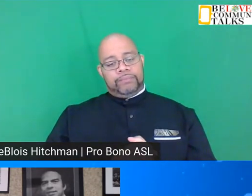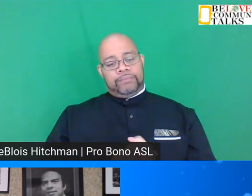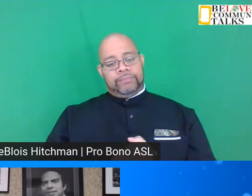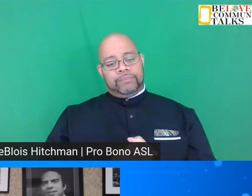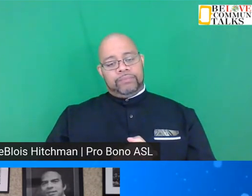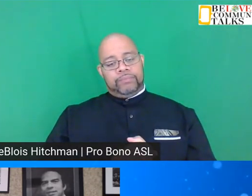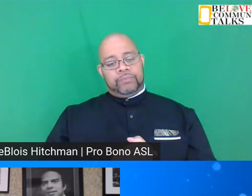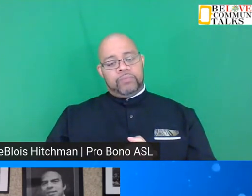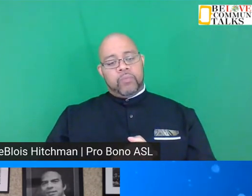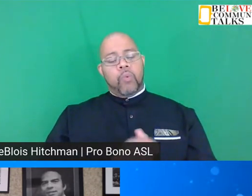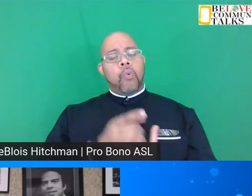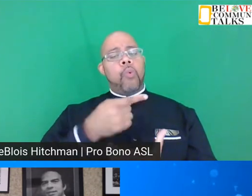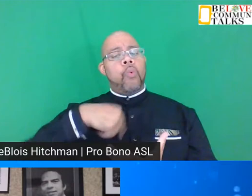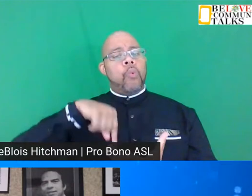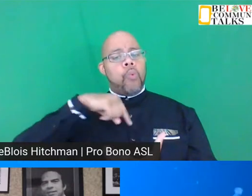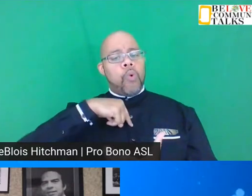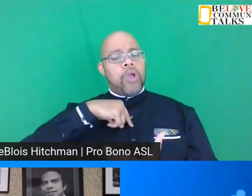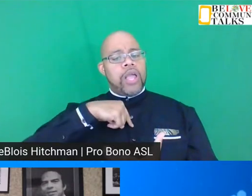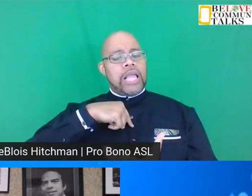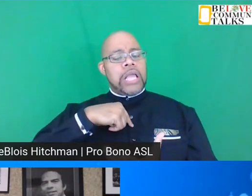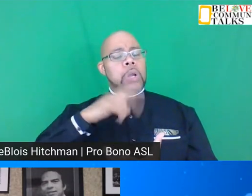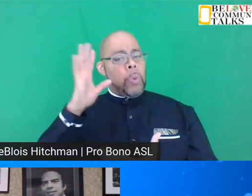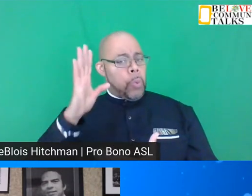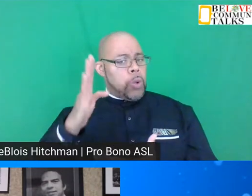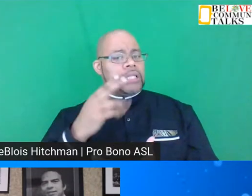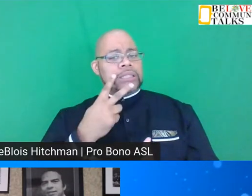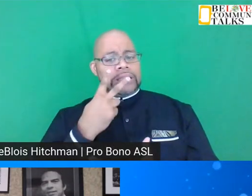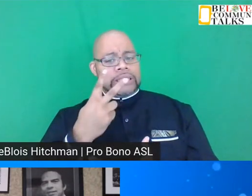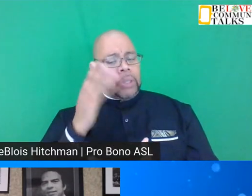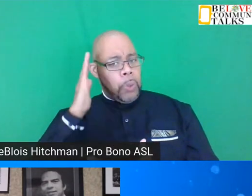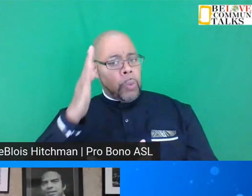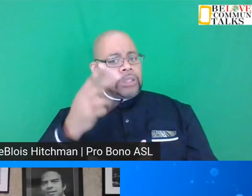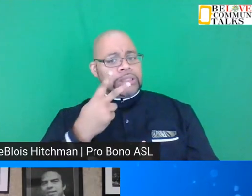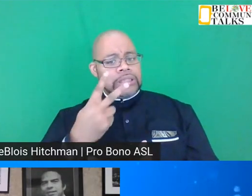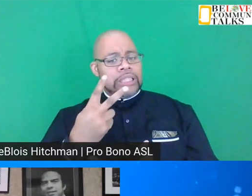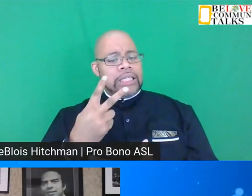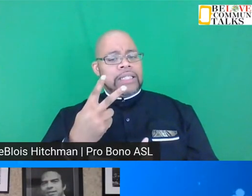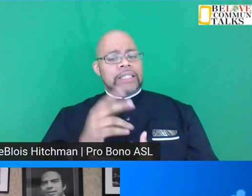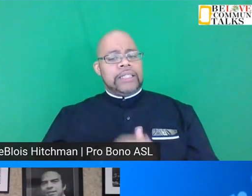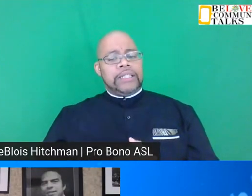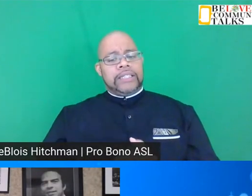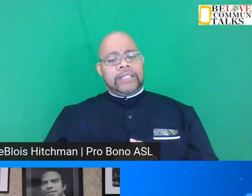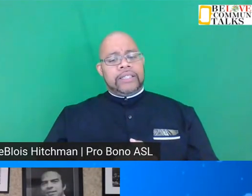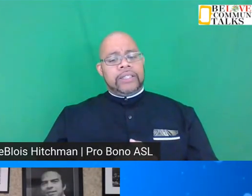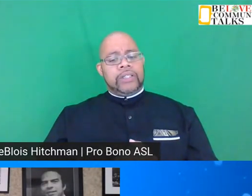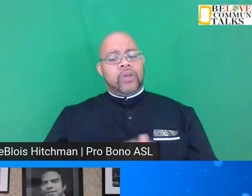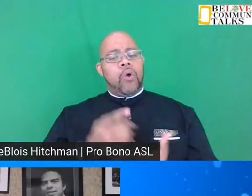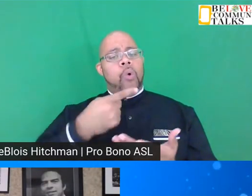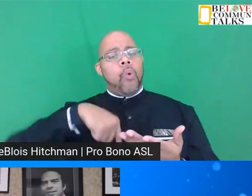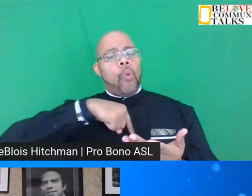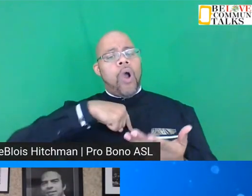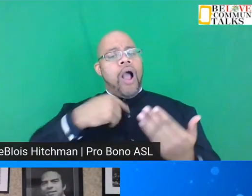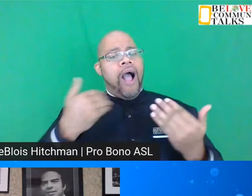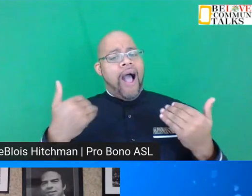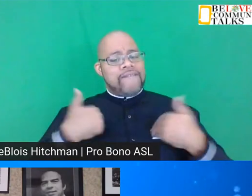we're going to see that we have